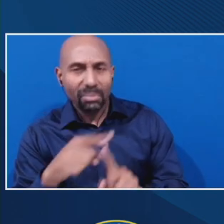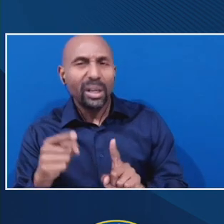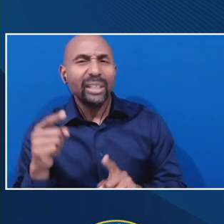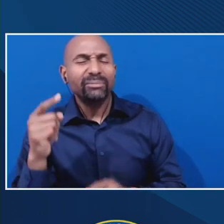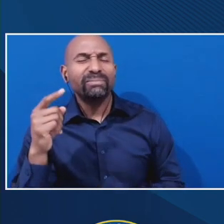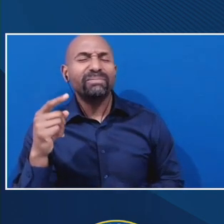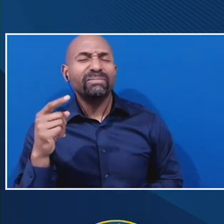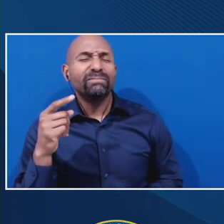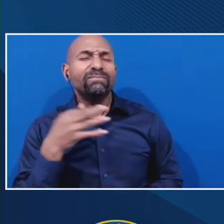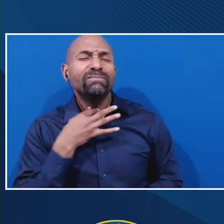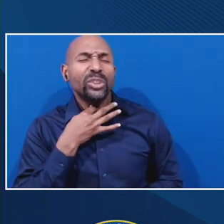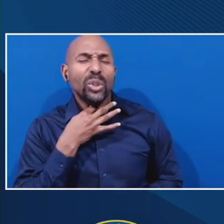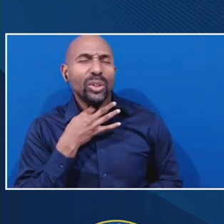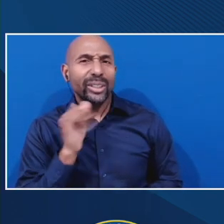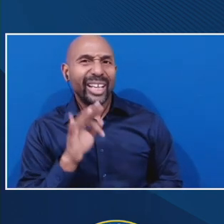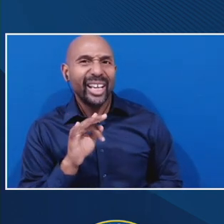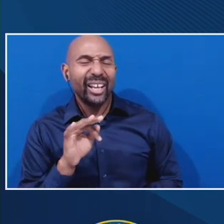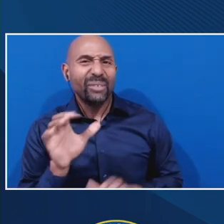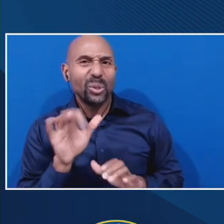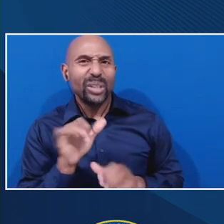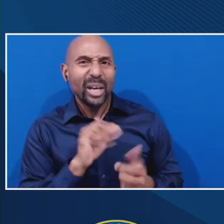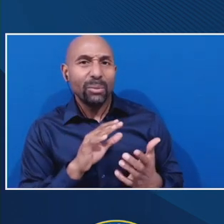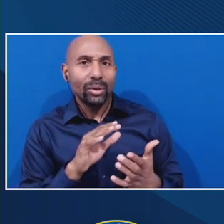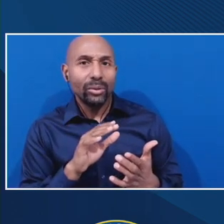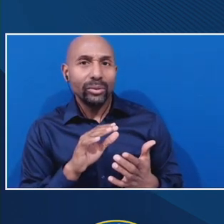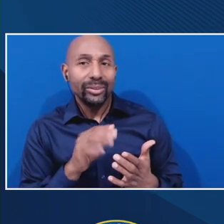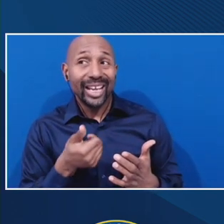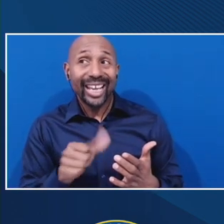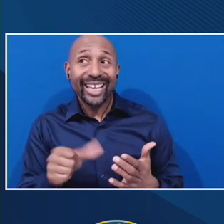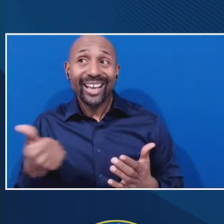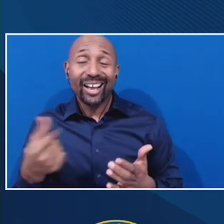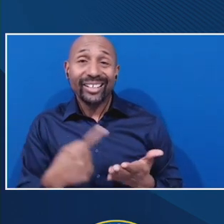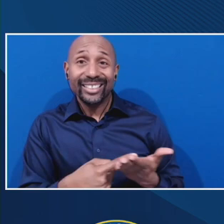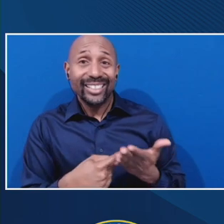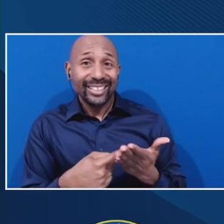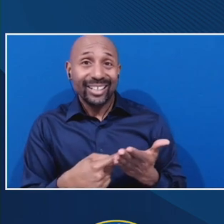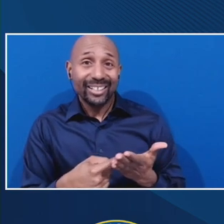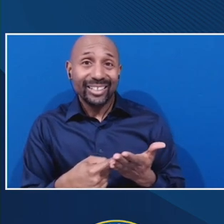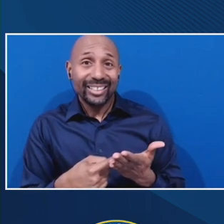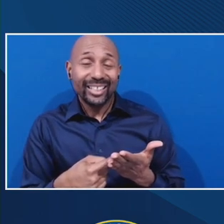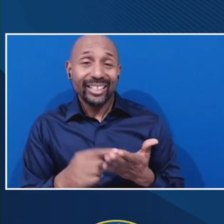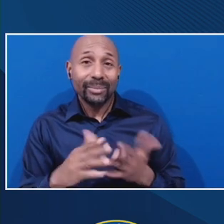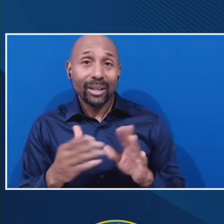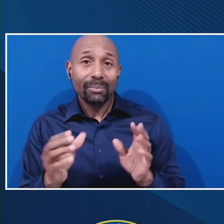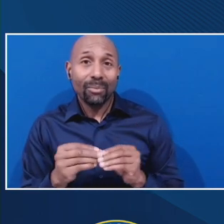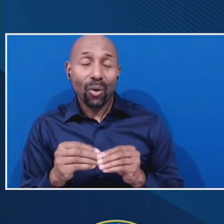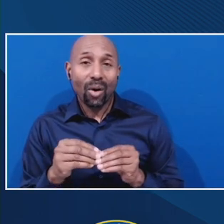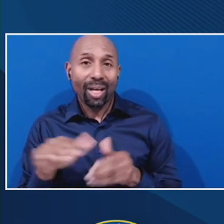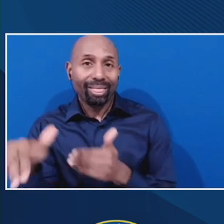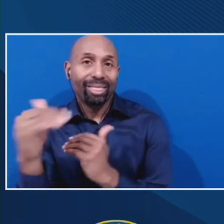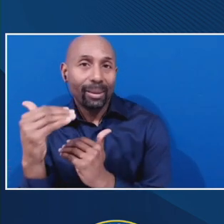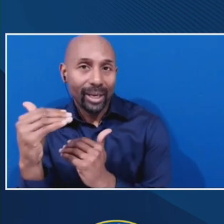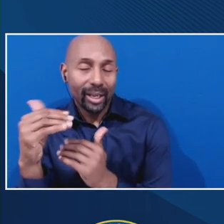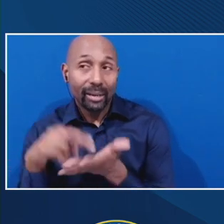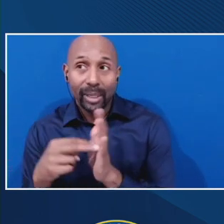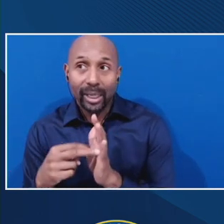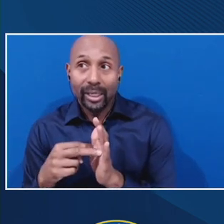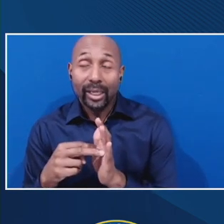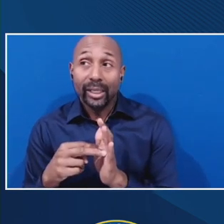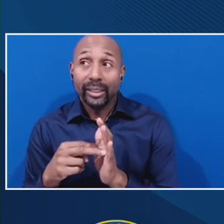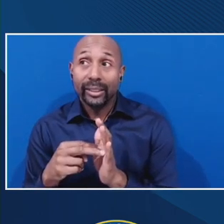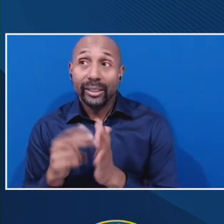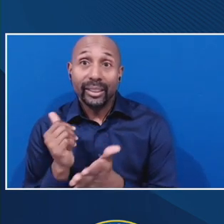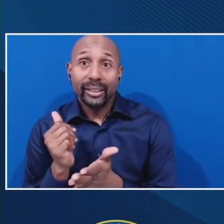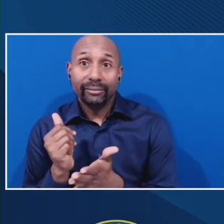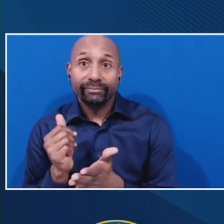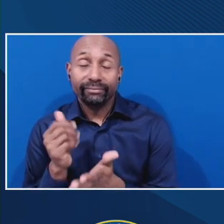that, you're stifling discussions of helping other people understand what other folks are trying to say. Because a lot